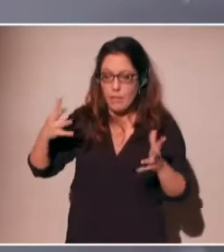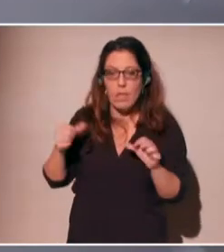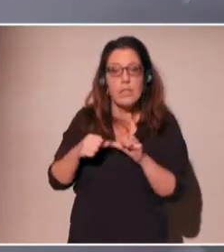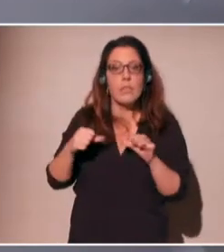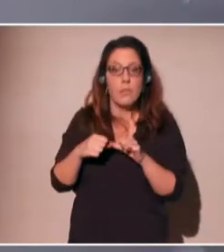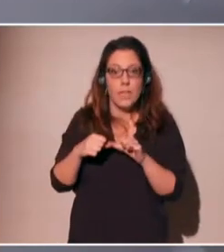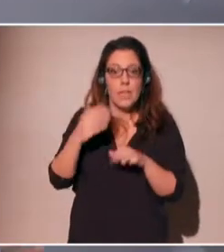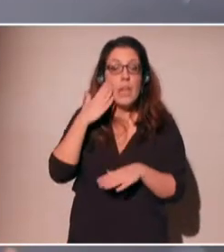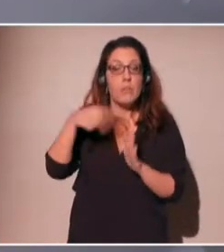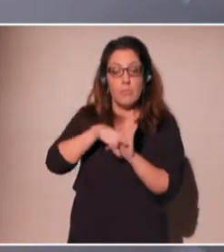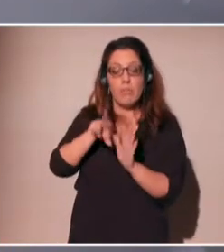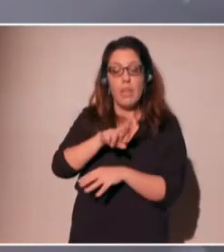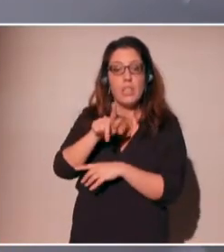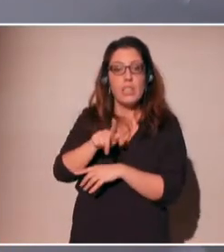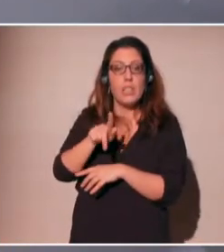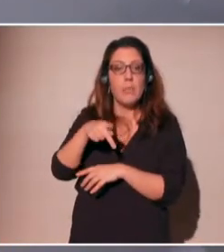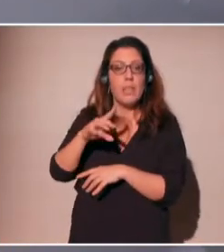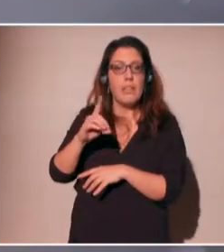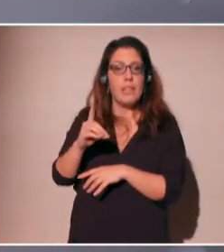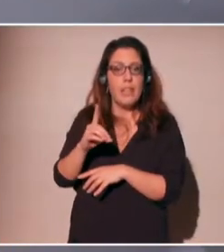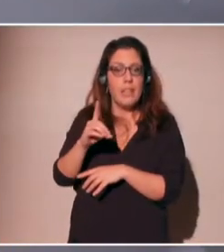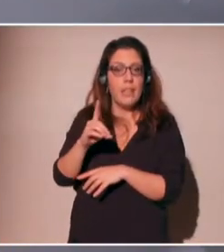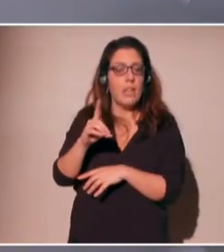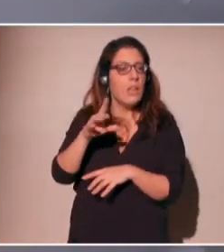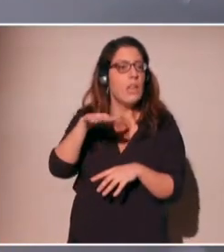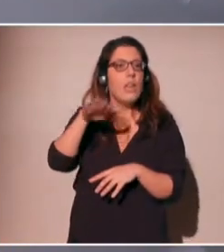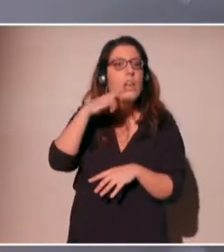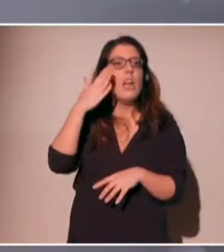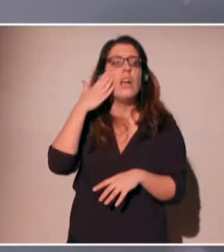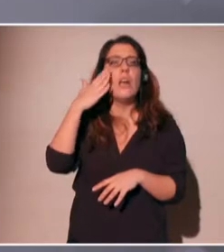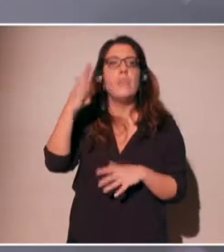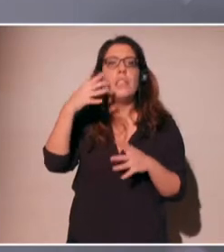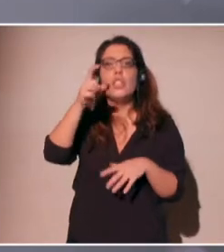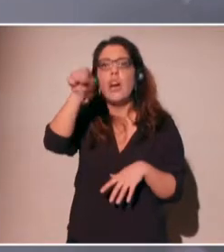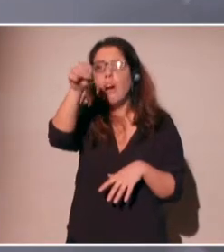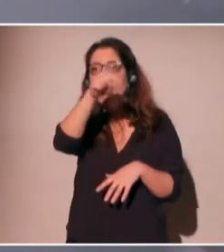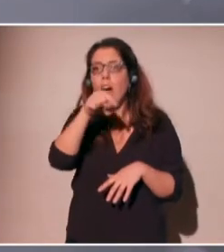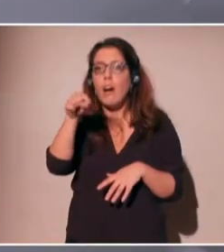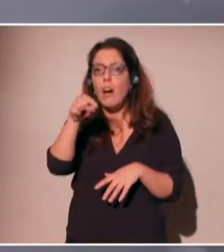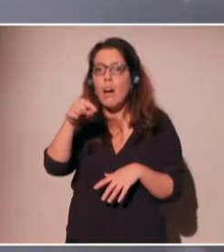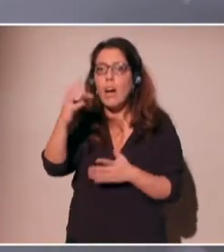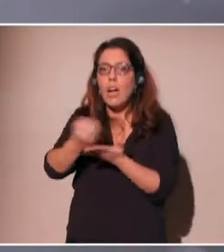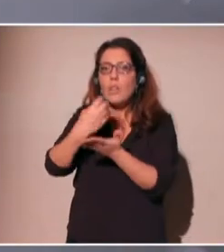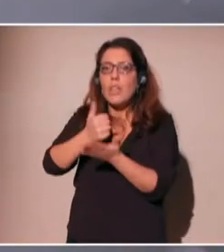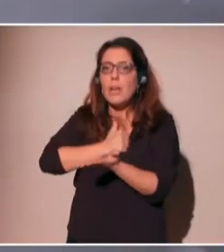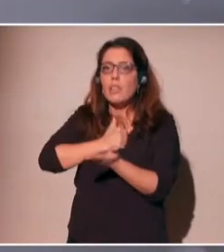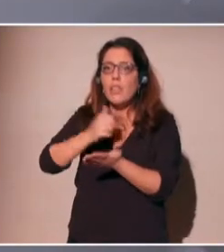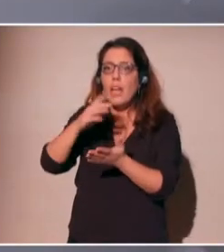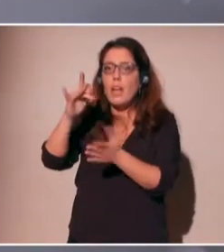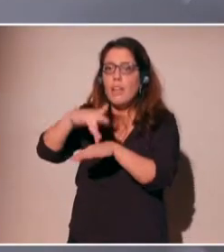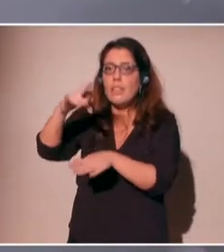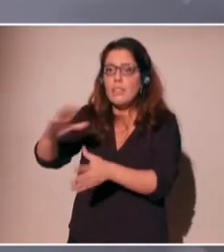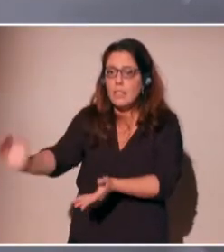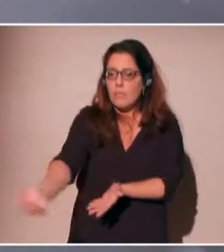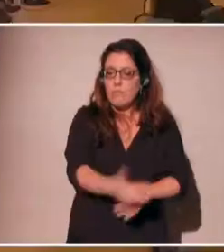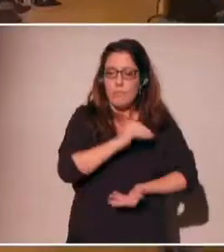NGOs, associations or individually or through the legal channels. How many people have actually asked for